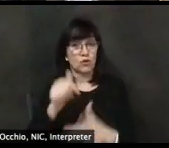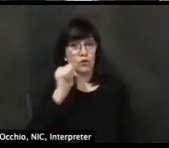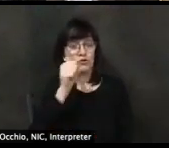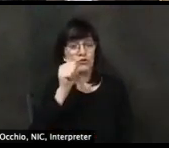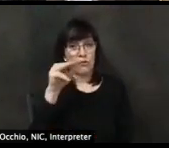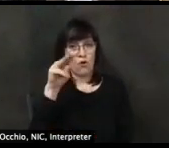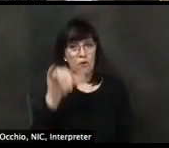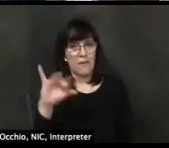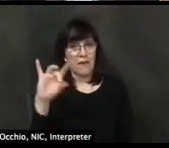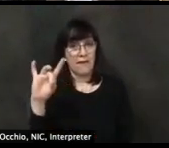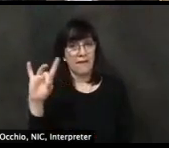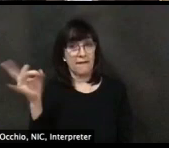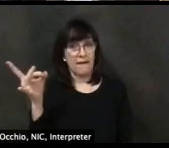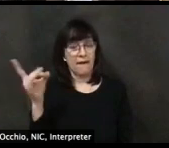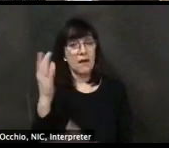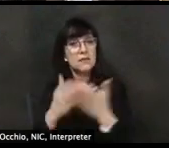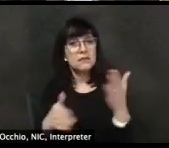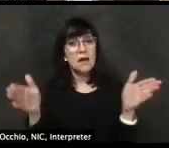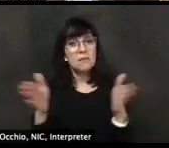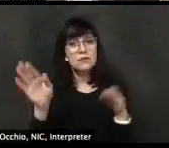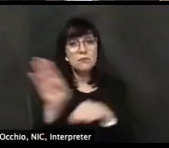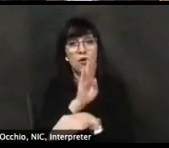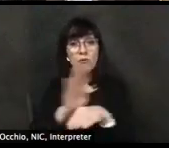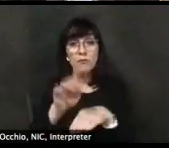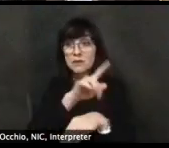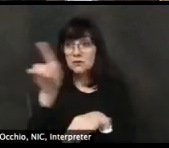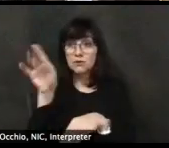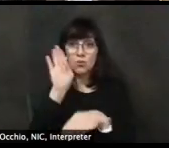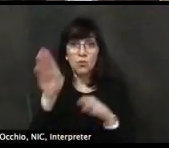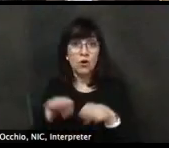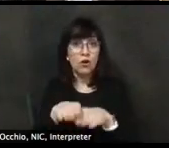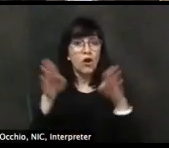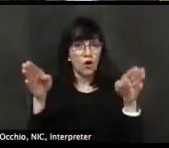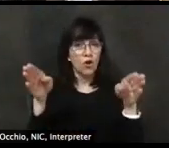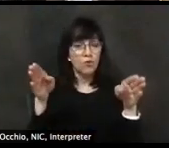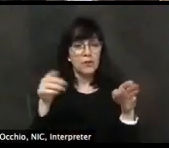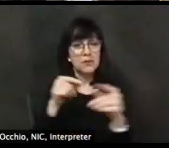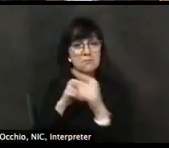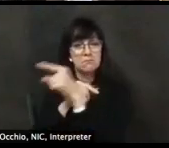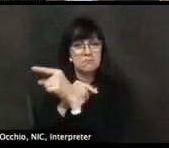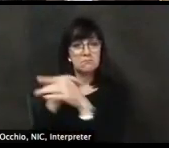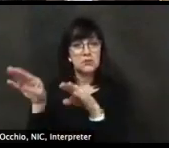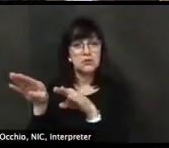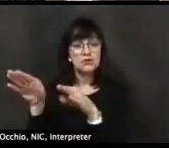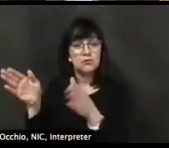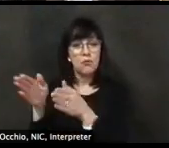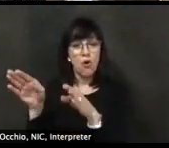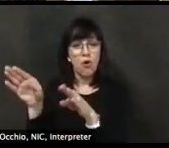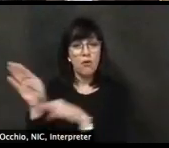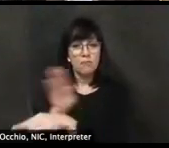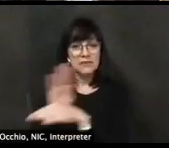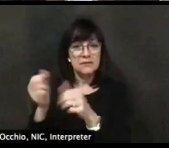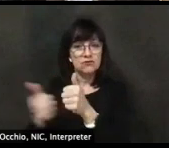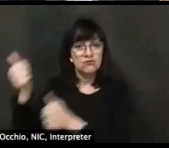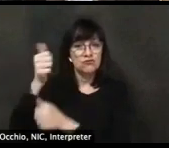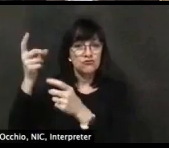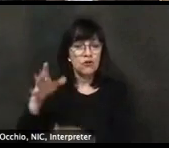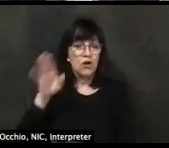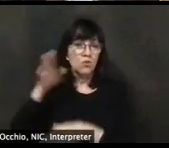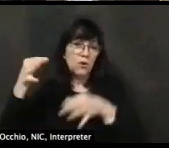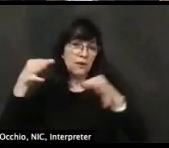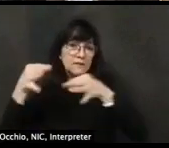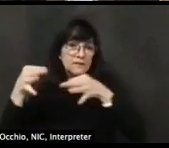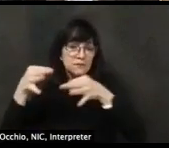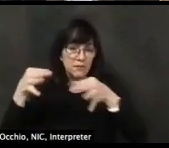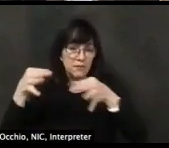and their specific guidelines. I know that Damien will be able to go forward with tonight and talk about. And so again,